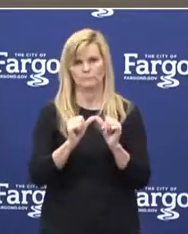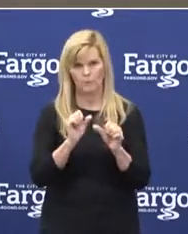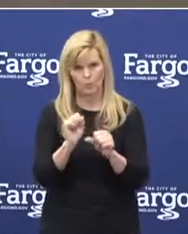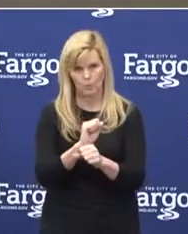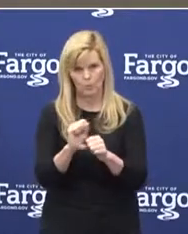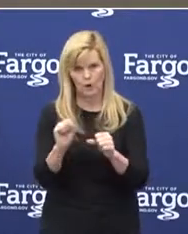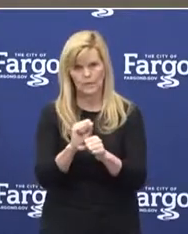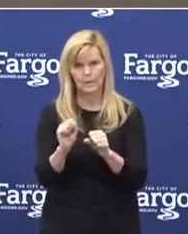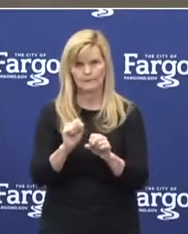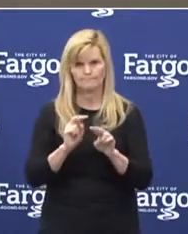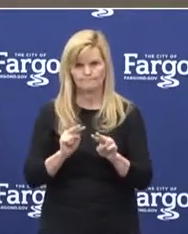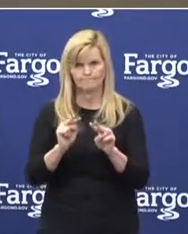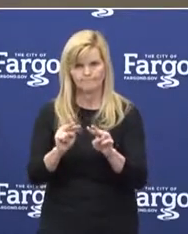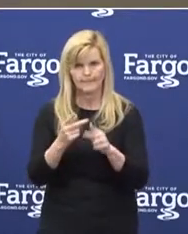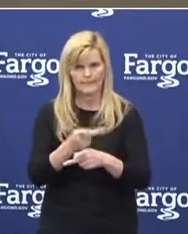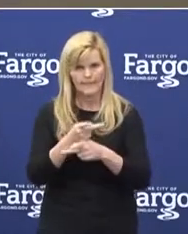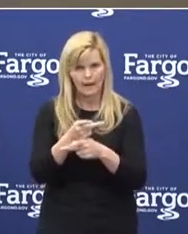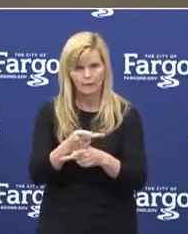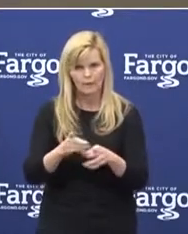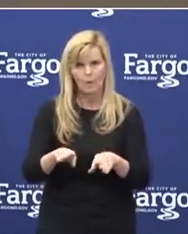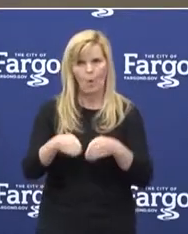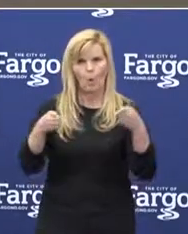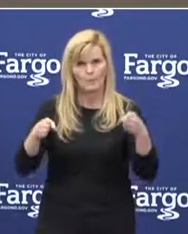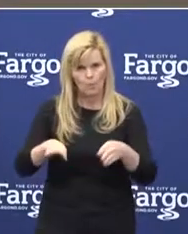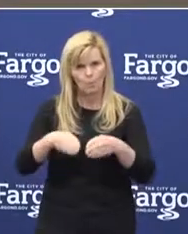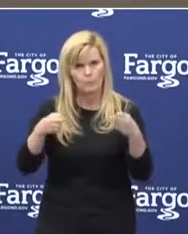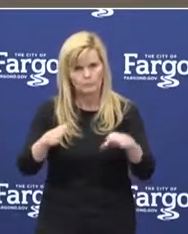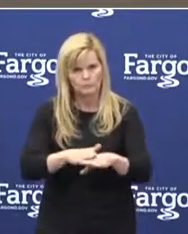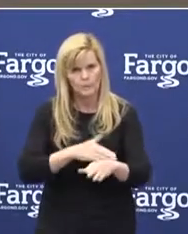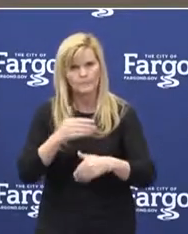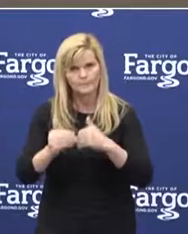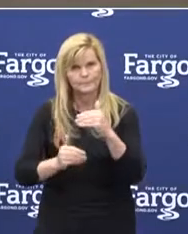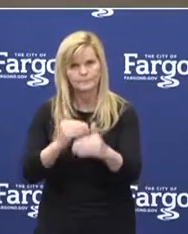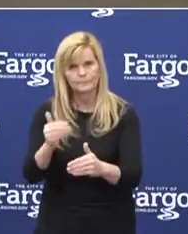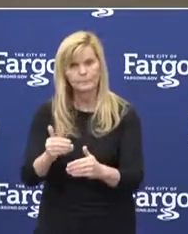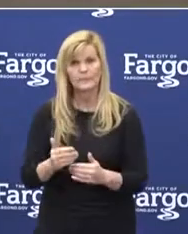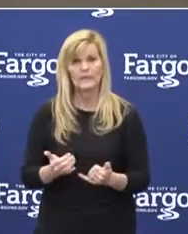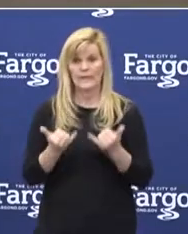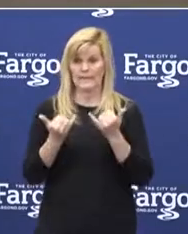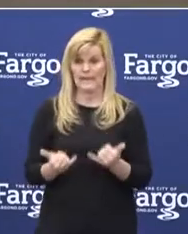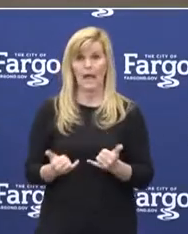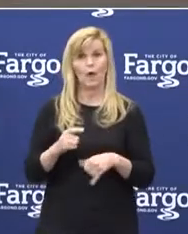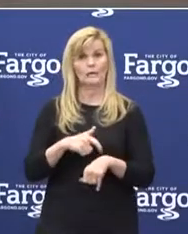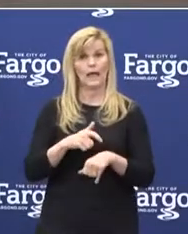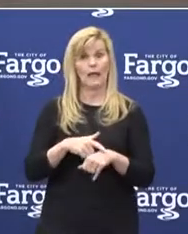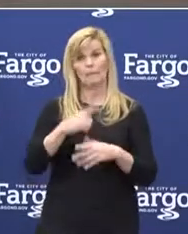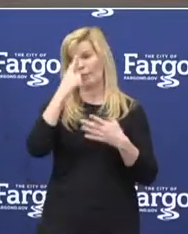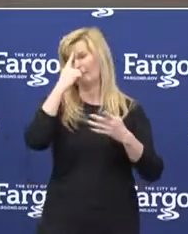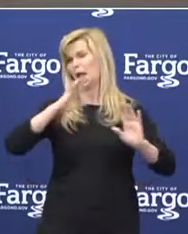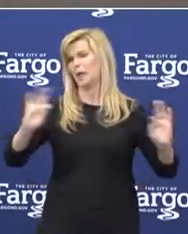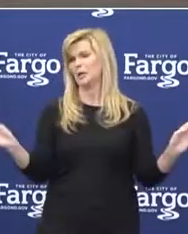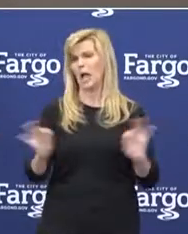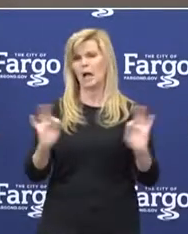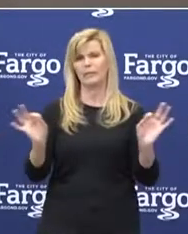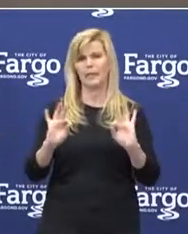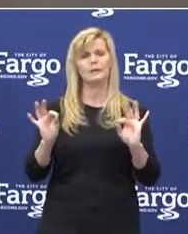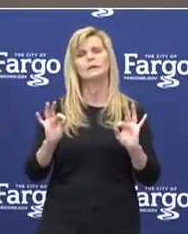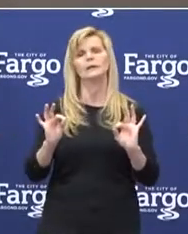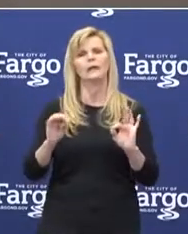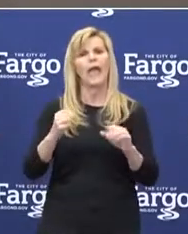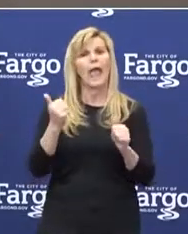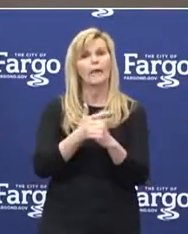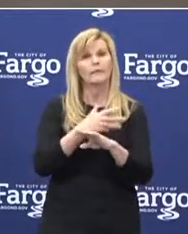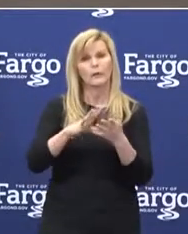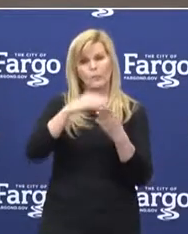in our mitigation efforts as we have ever been. Now is not the time to do away with caution and to ignore what we've learned over the last few